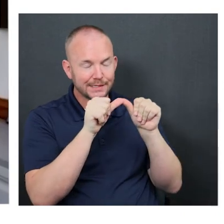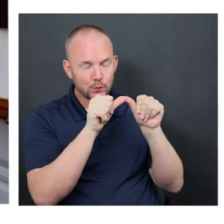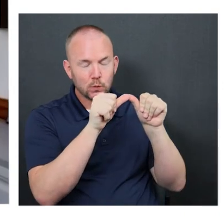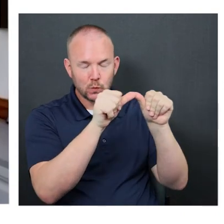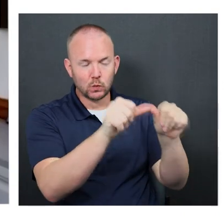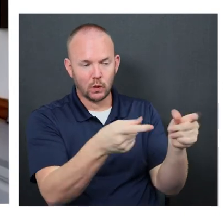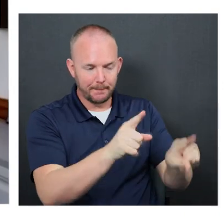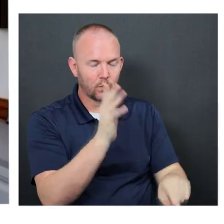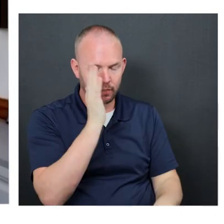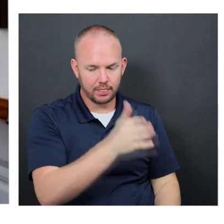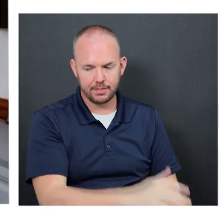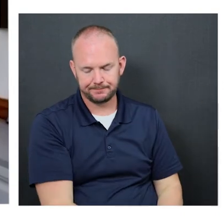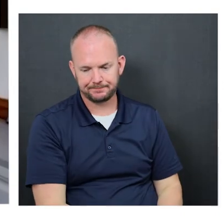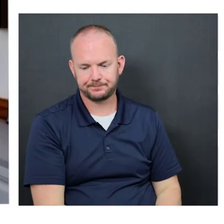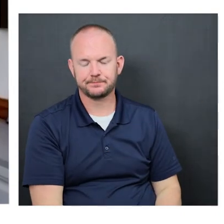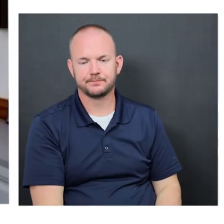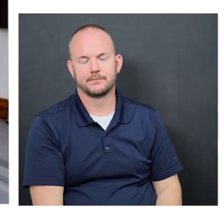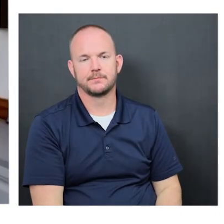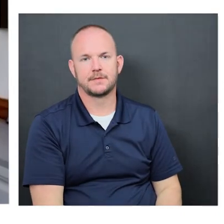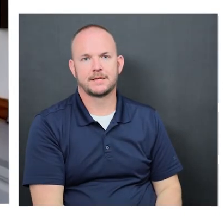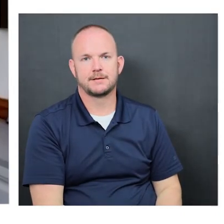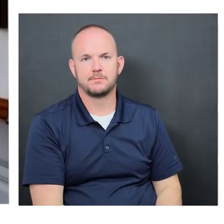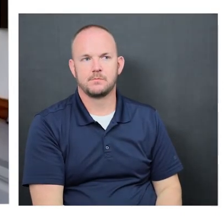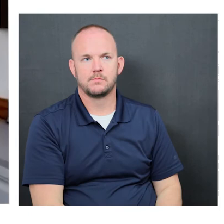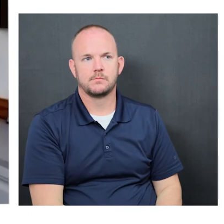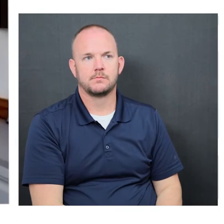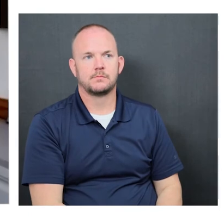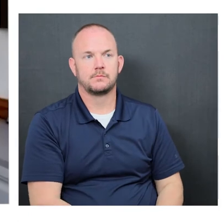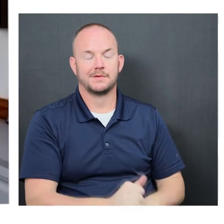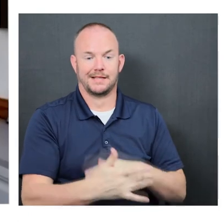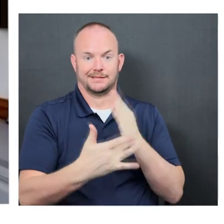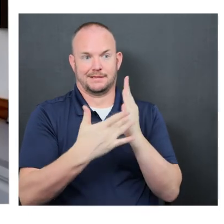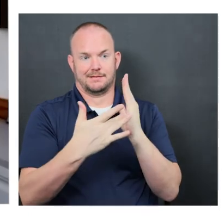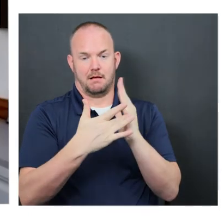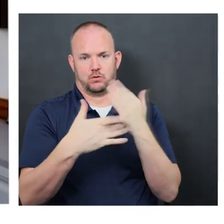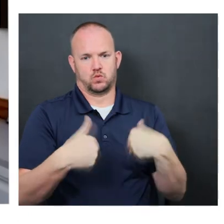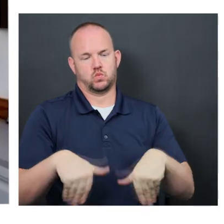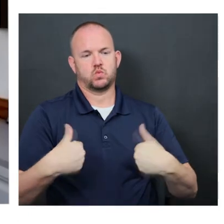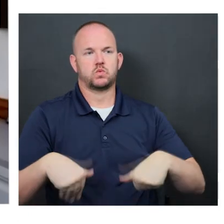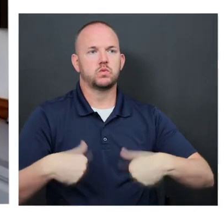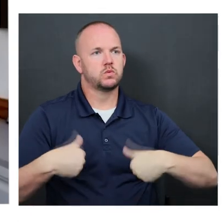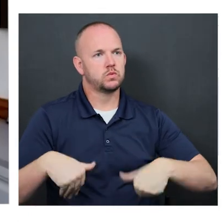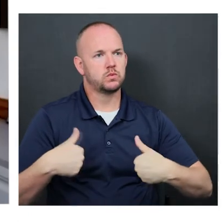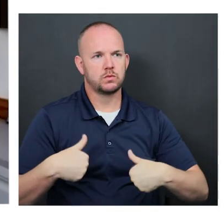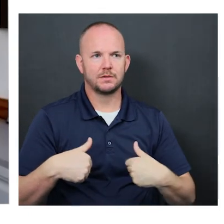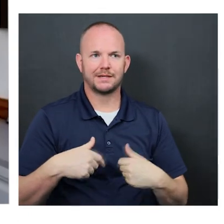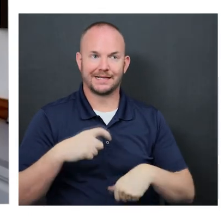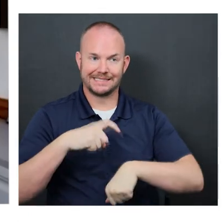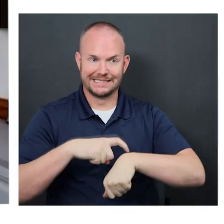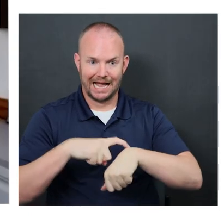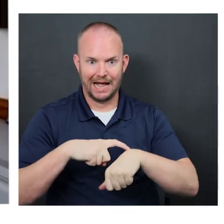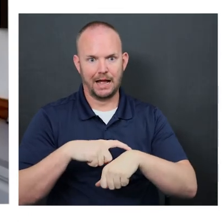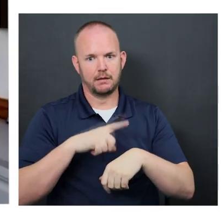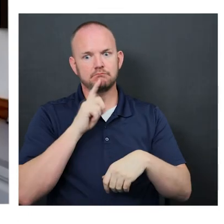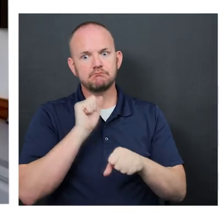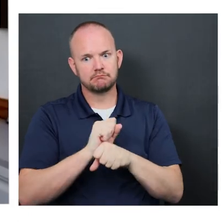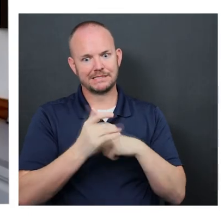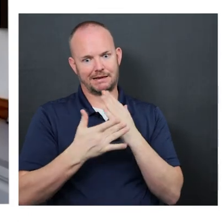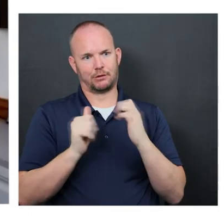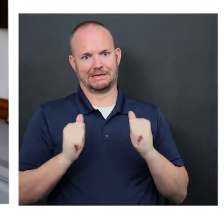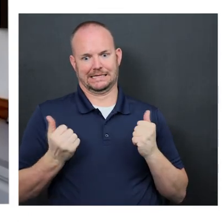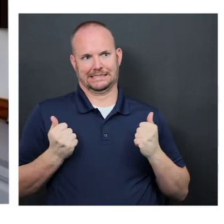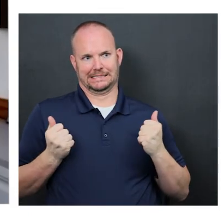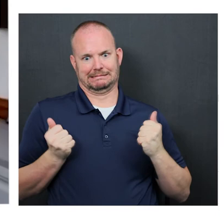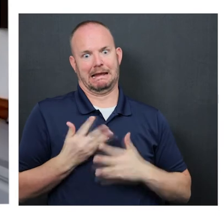happen, right? So, um, you know, the technology aspect scares people and I embrace